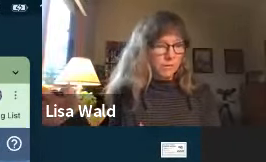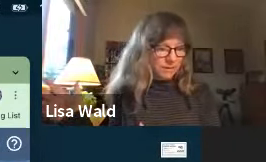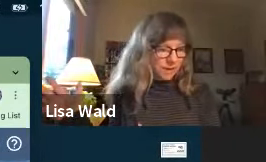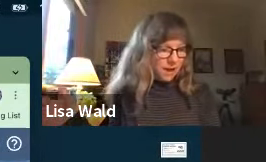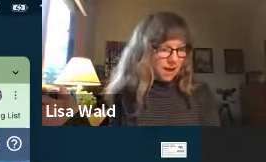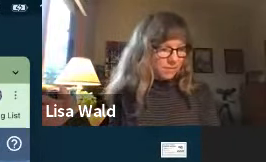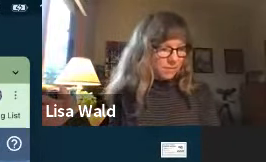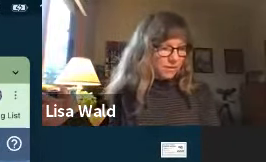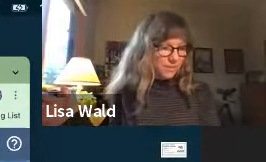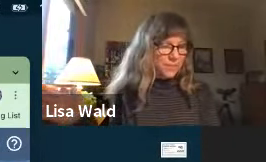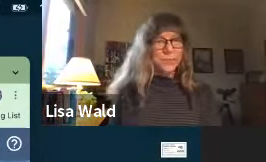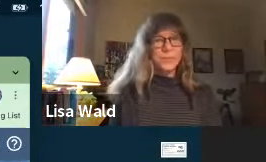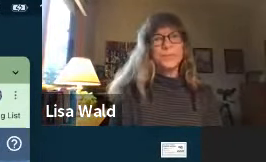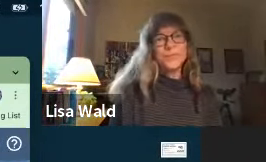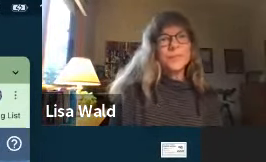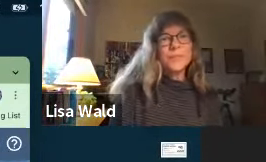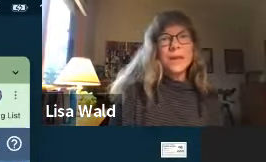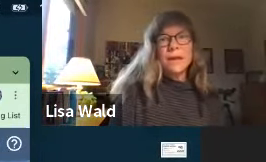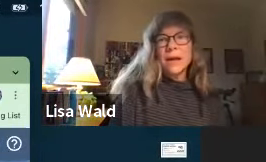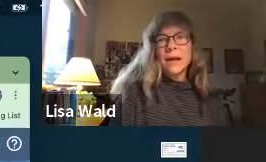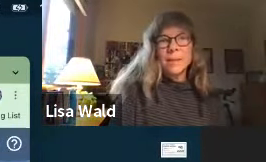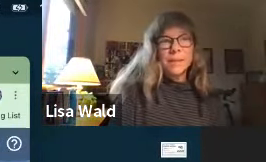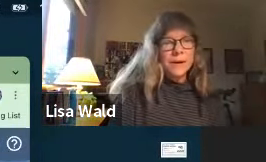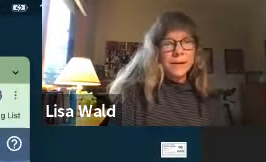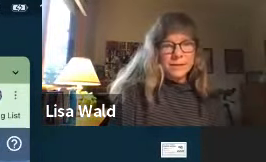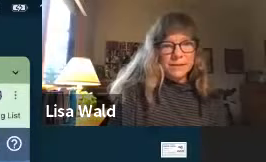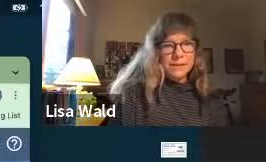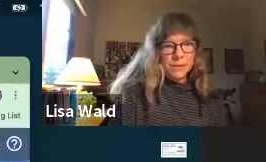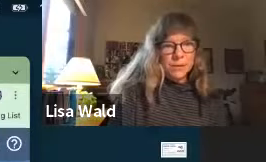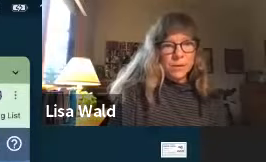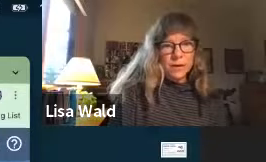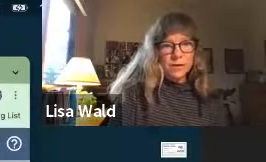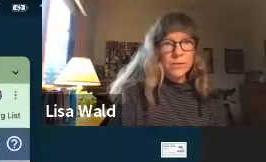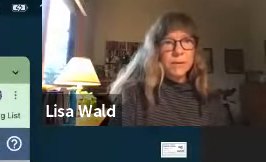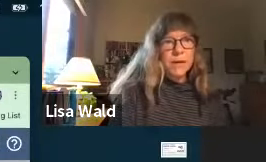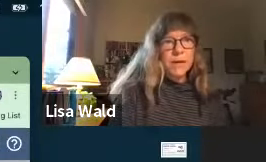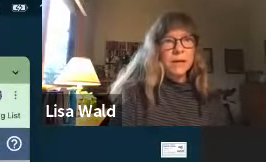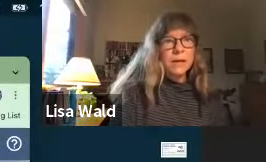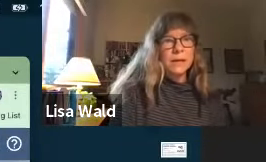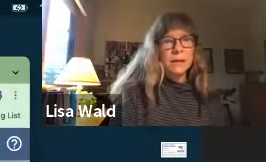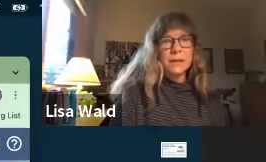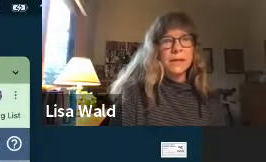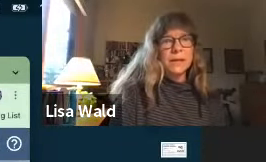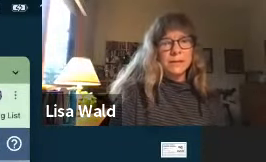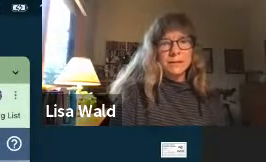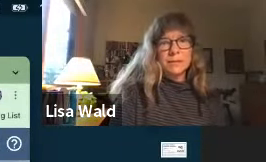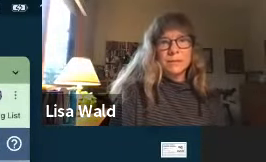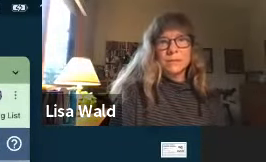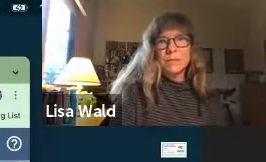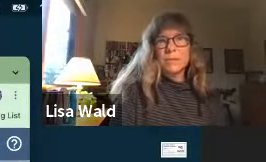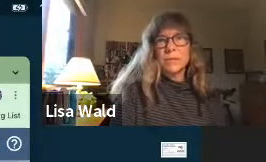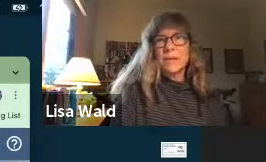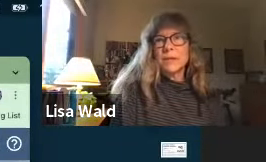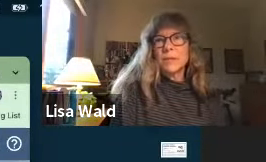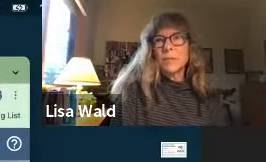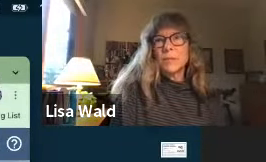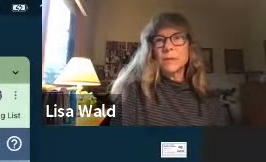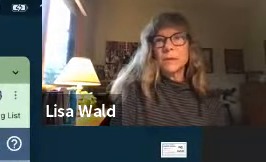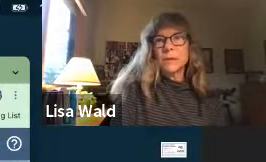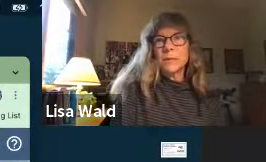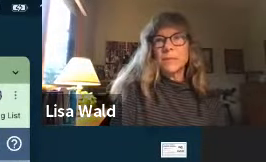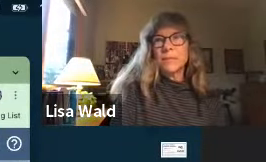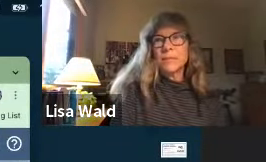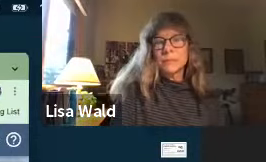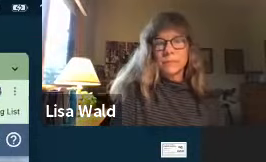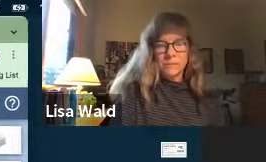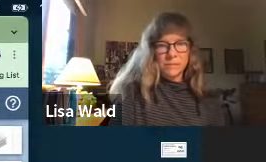occurred three weeks after. Um, so now going back, I have to keep moving